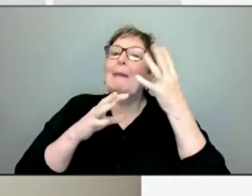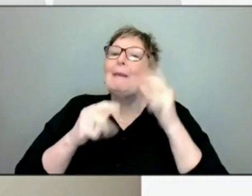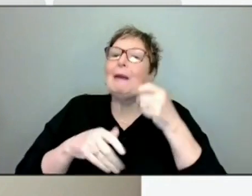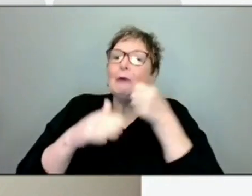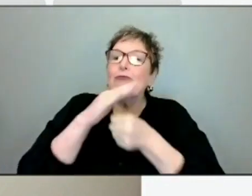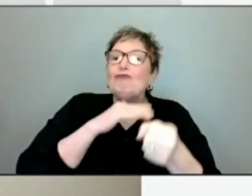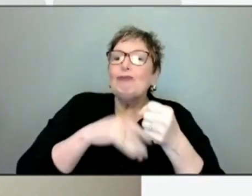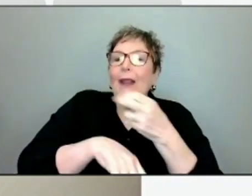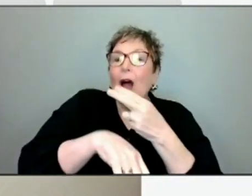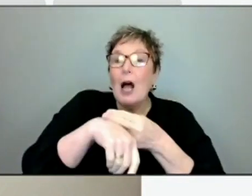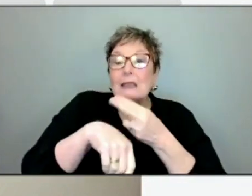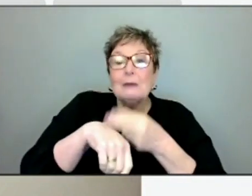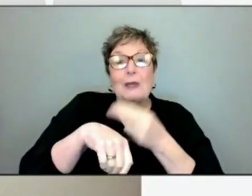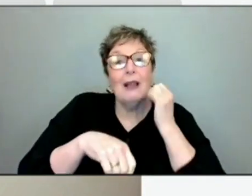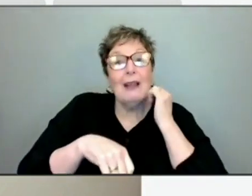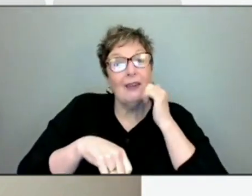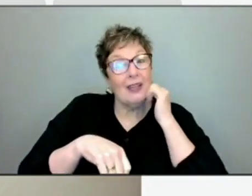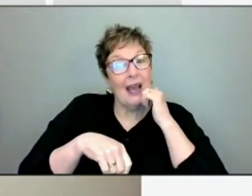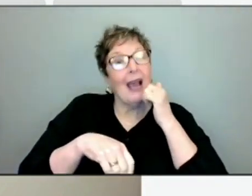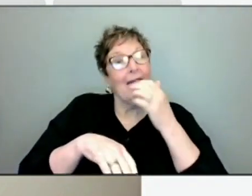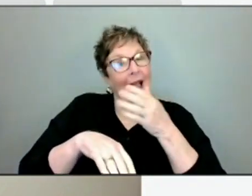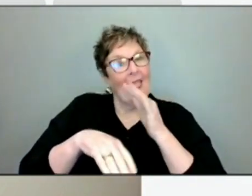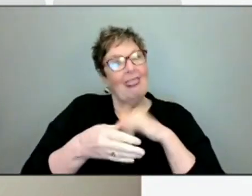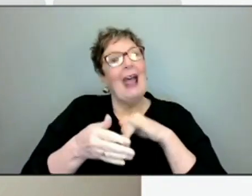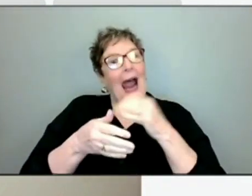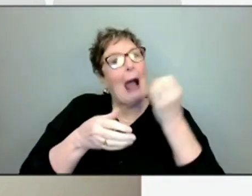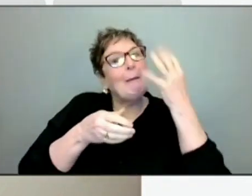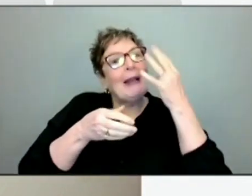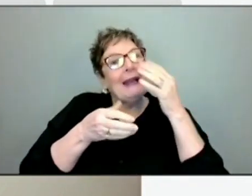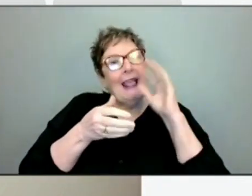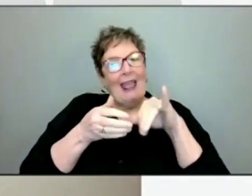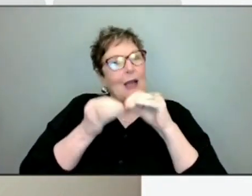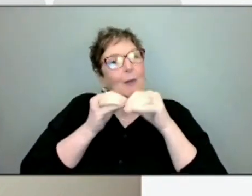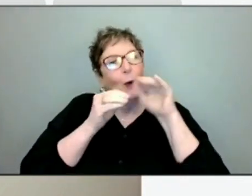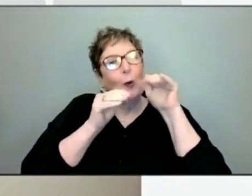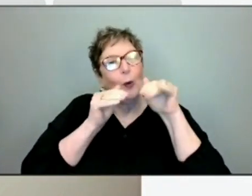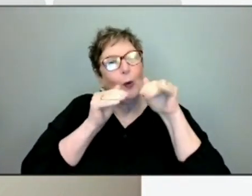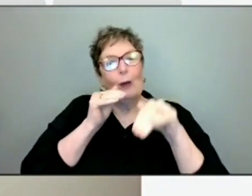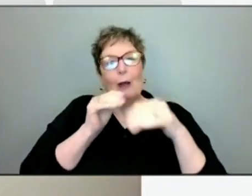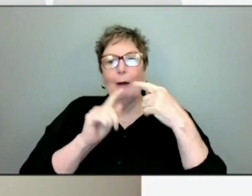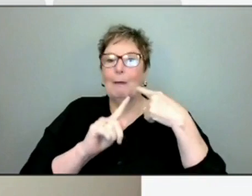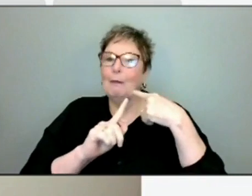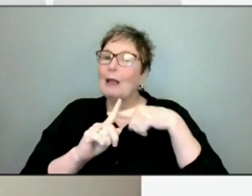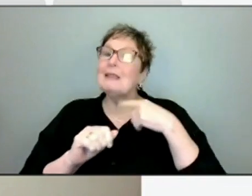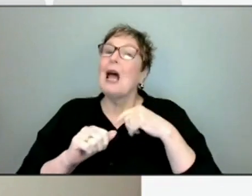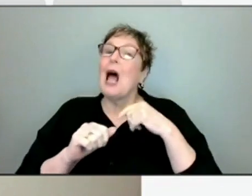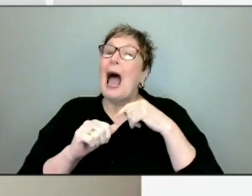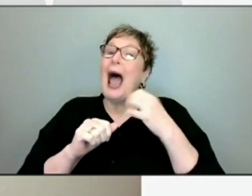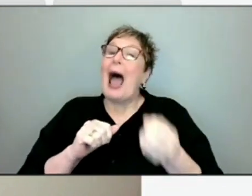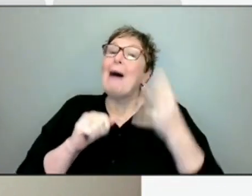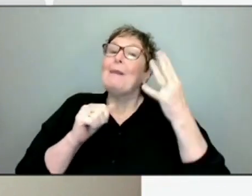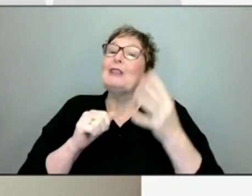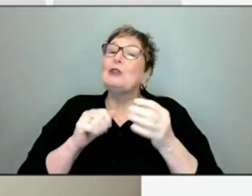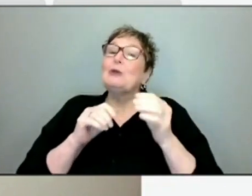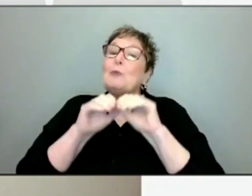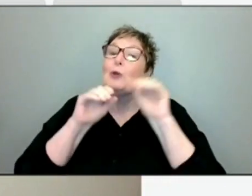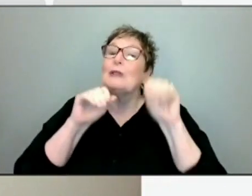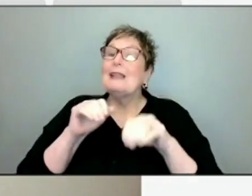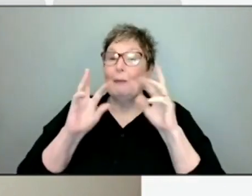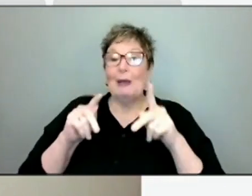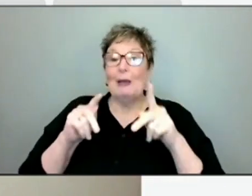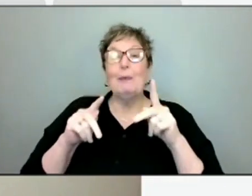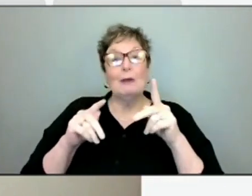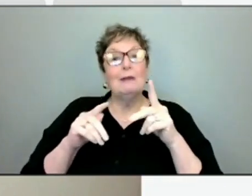on a daily basis. That number continues to trend downward as well as our percent positivity is getting closer and closer to 6%.